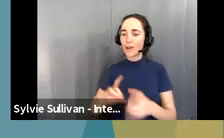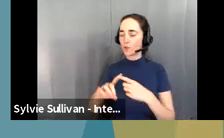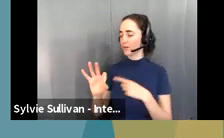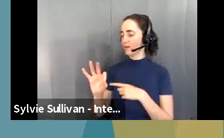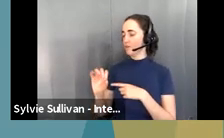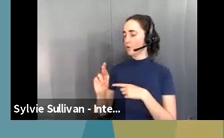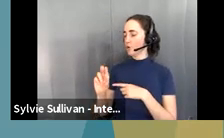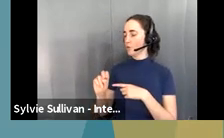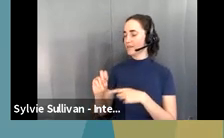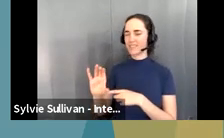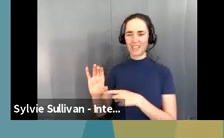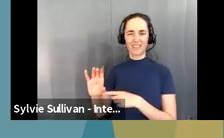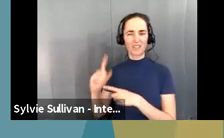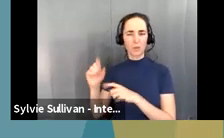please.